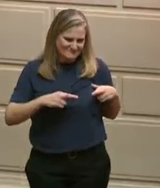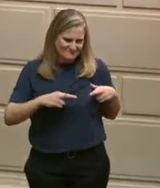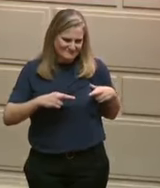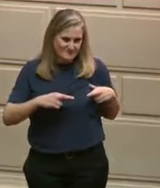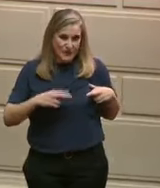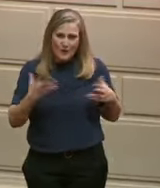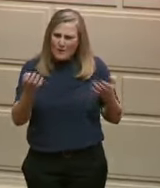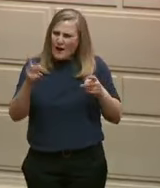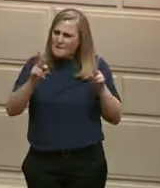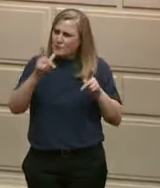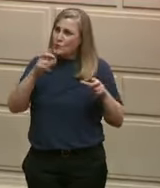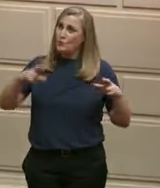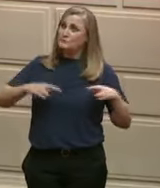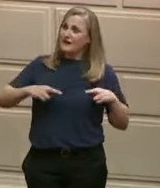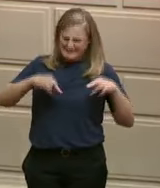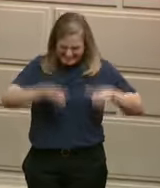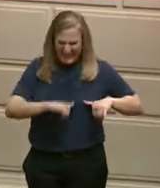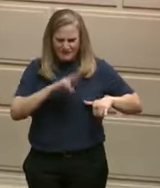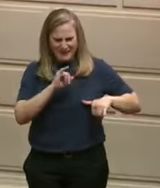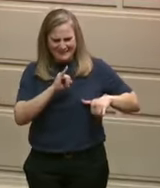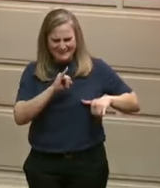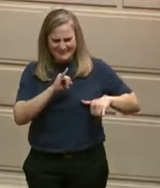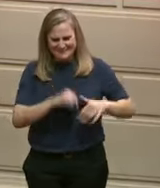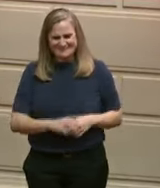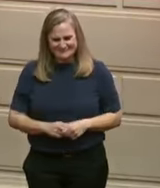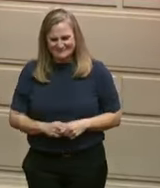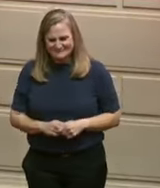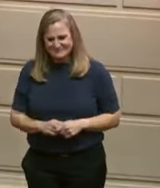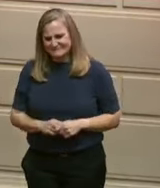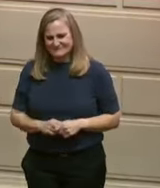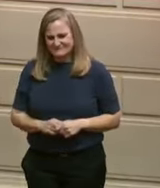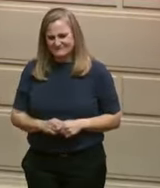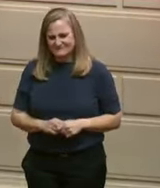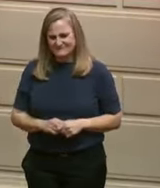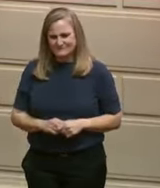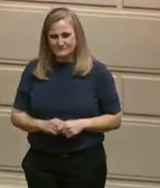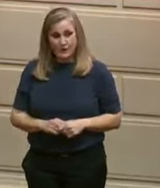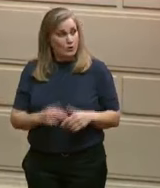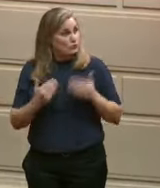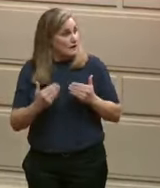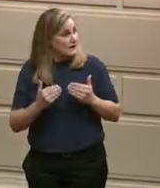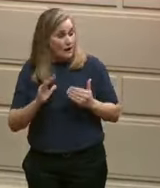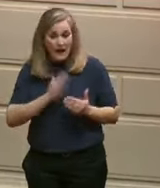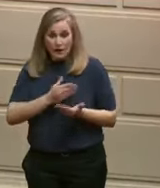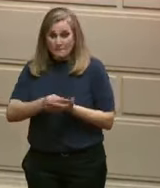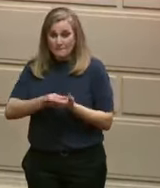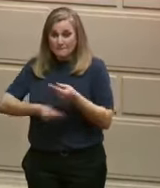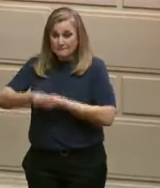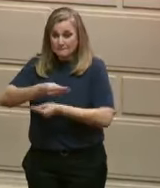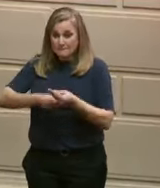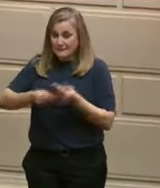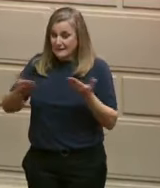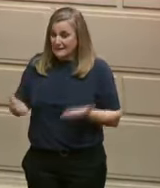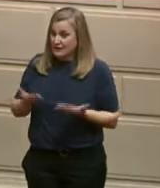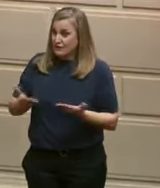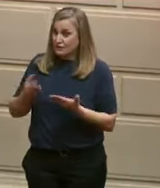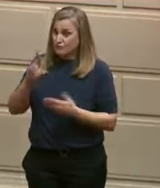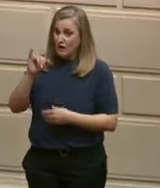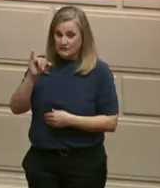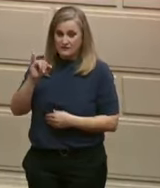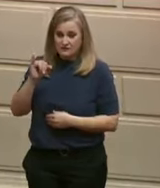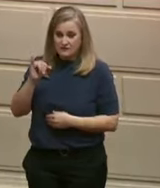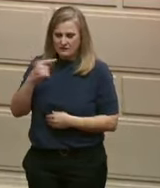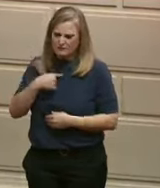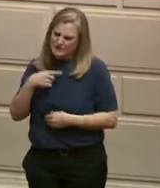now, Treasurer James Deosa is spearheading a pension advisory workgroup to look at our potential changes